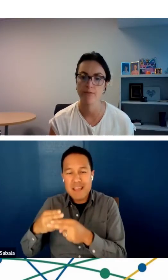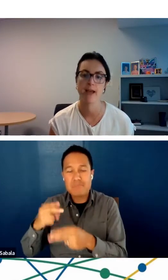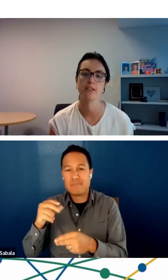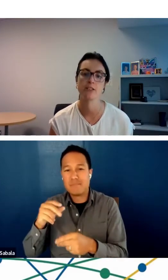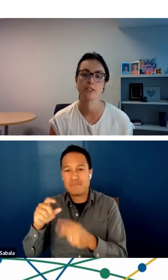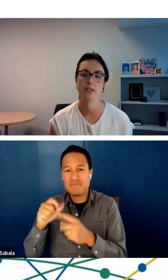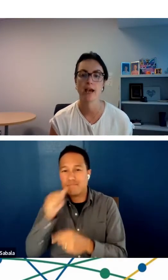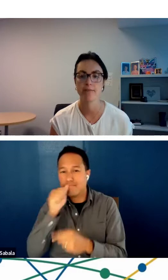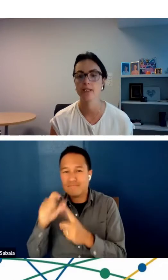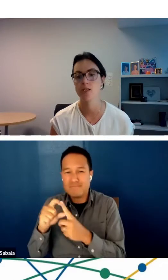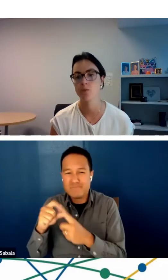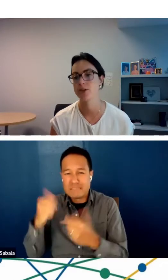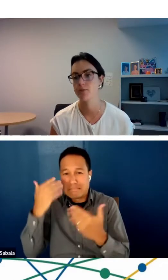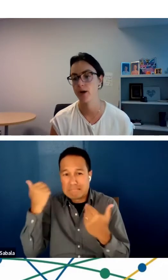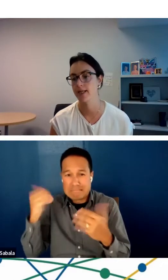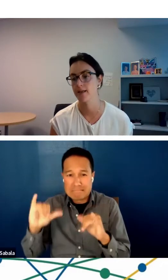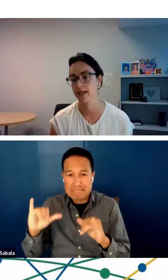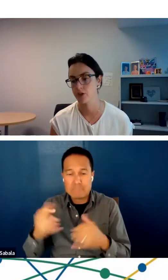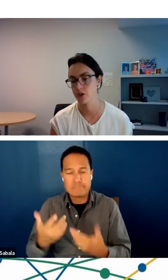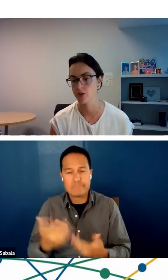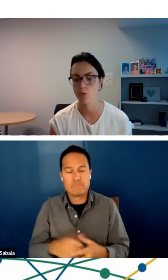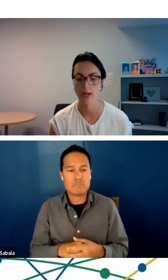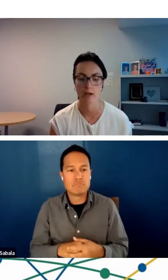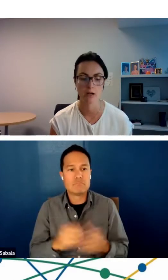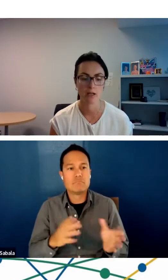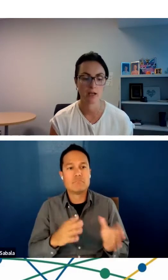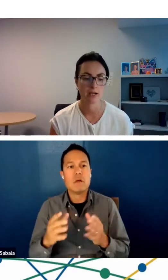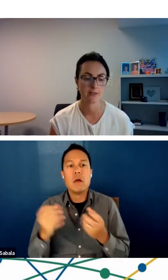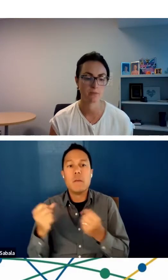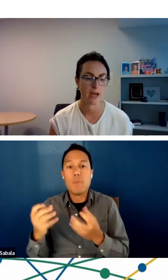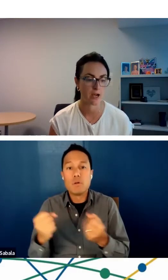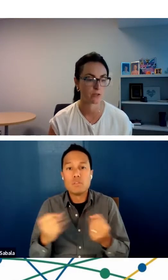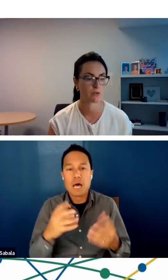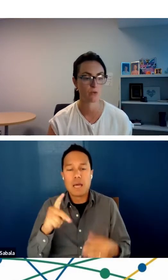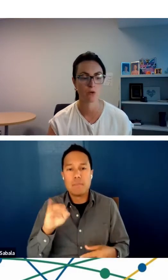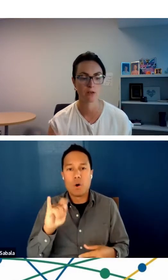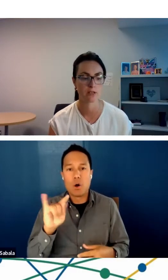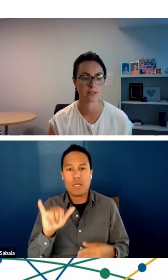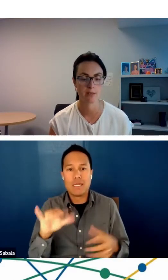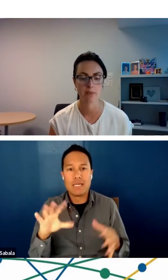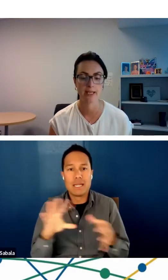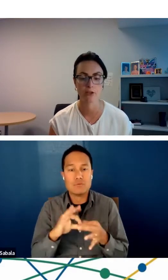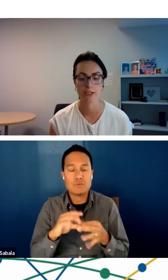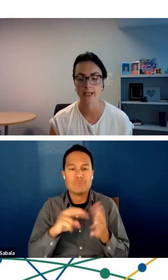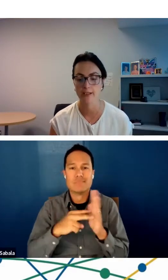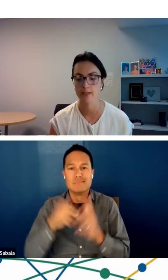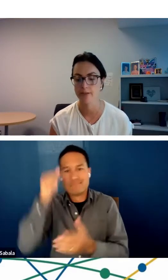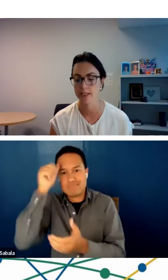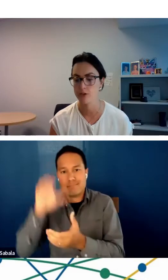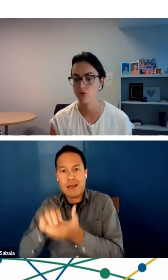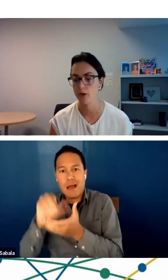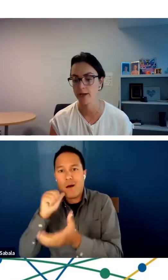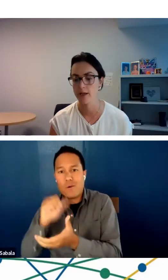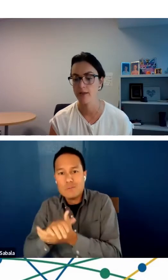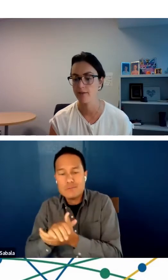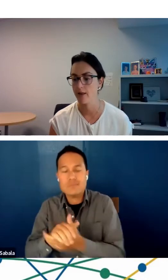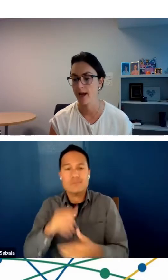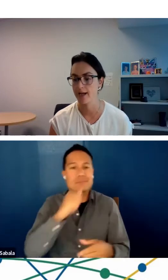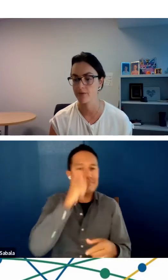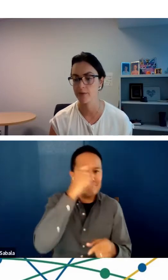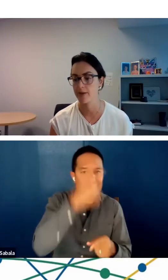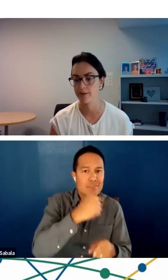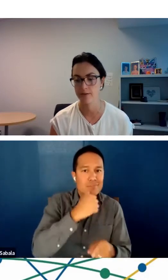other important factor is having these multi-party connections where a spouse or a sibling or a caregiver can join